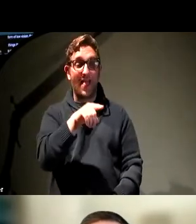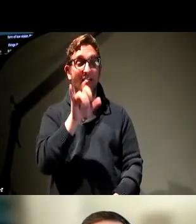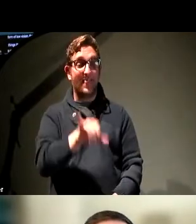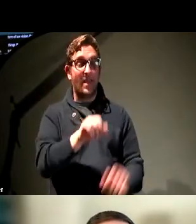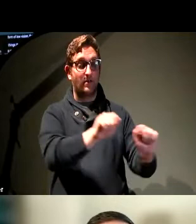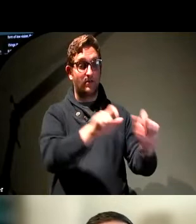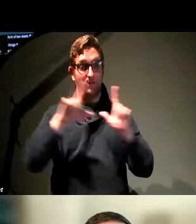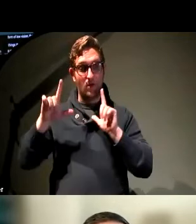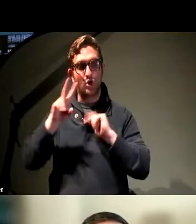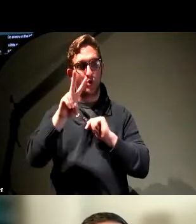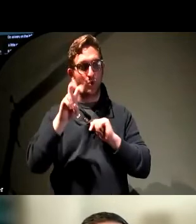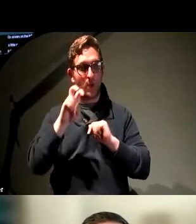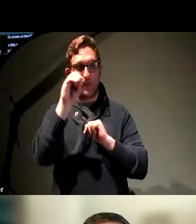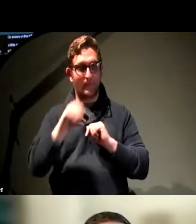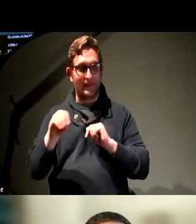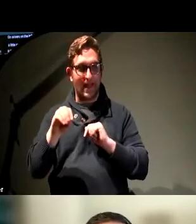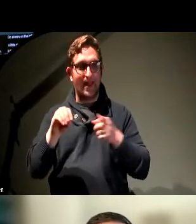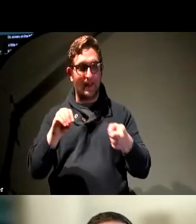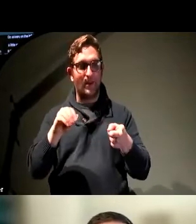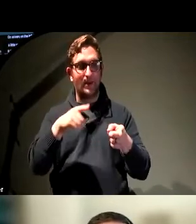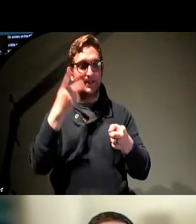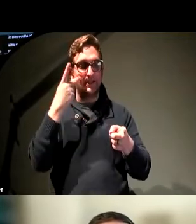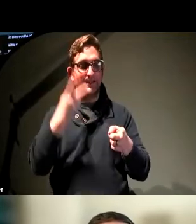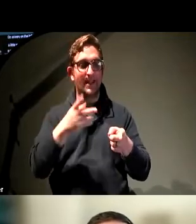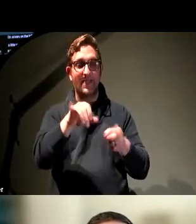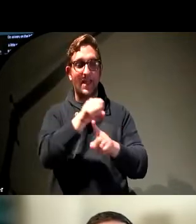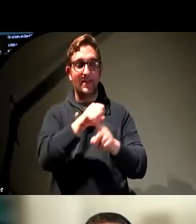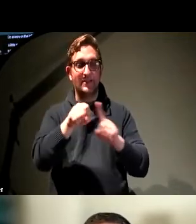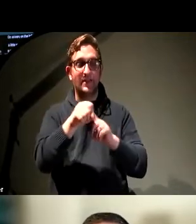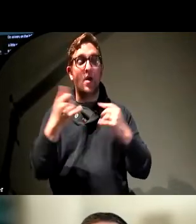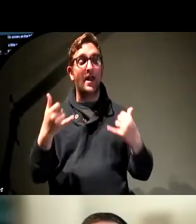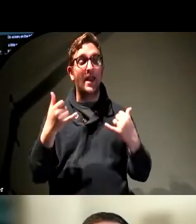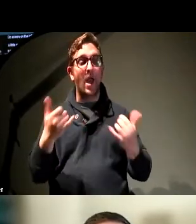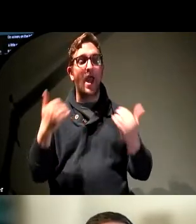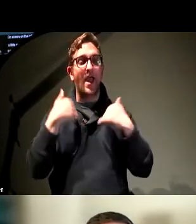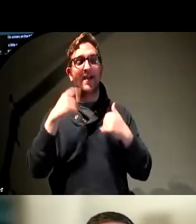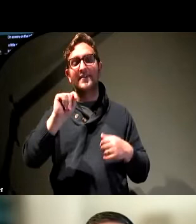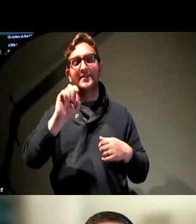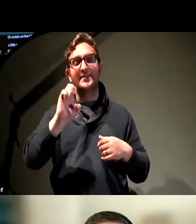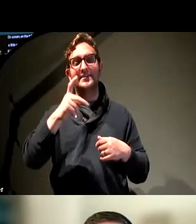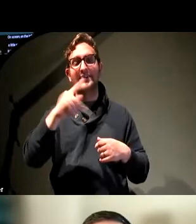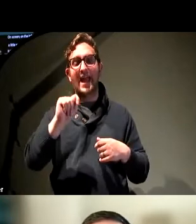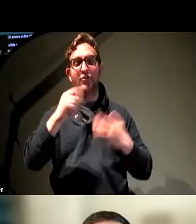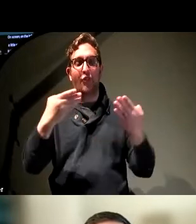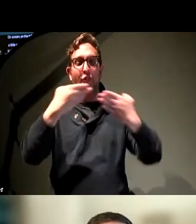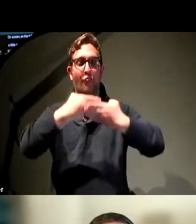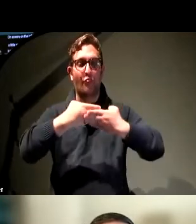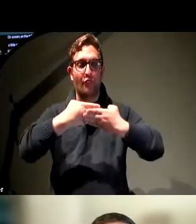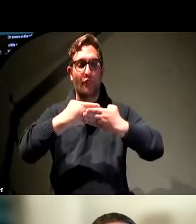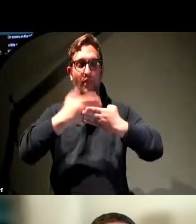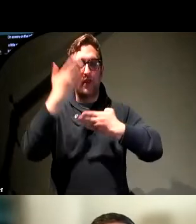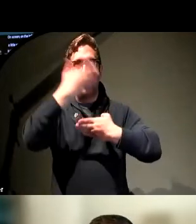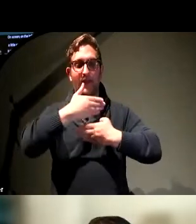screenshot. And what we have is a situation where now we have text stacked on top of text. We have some